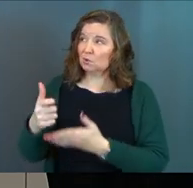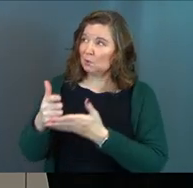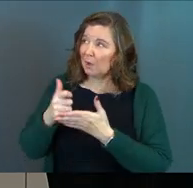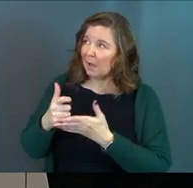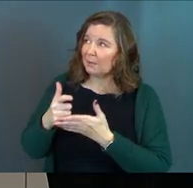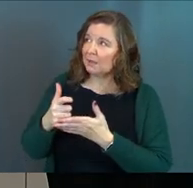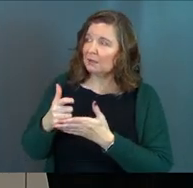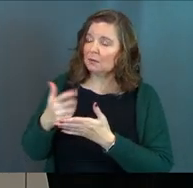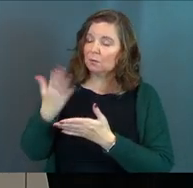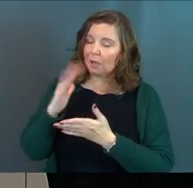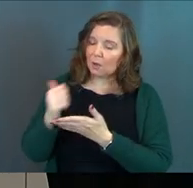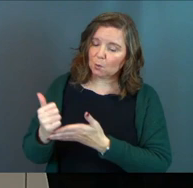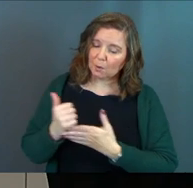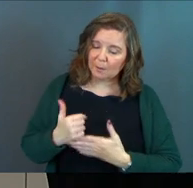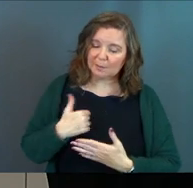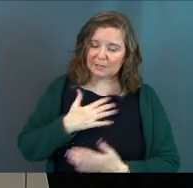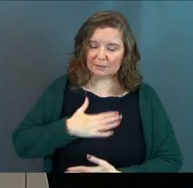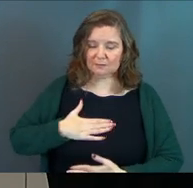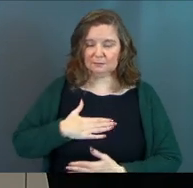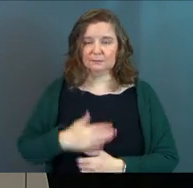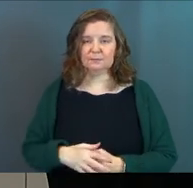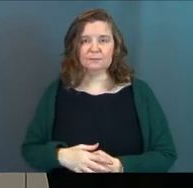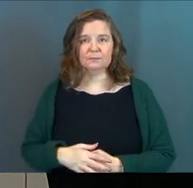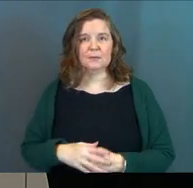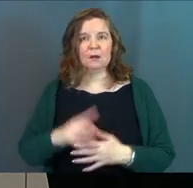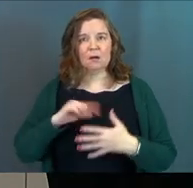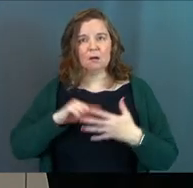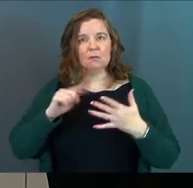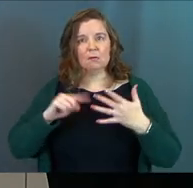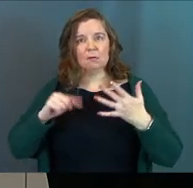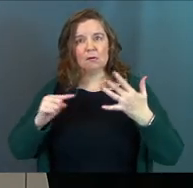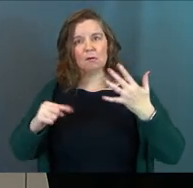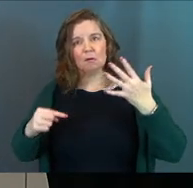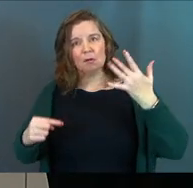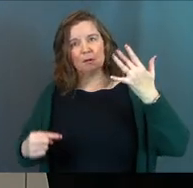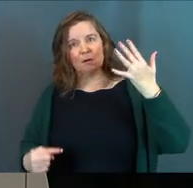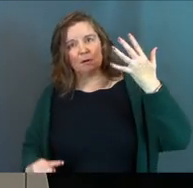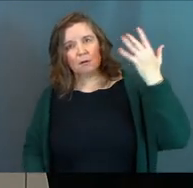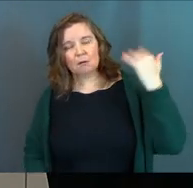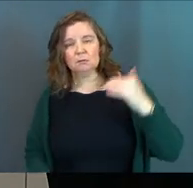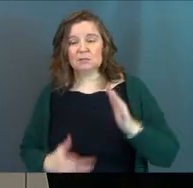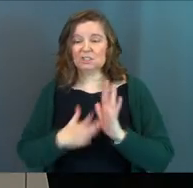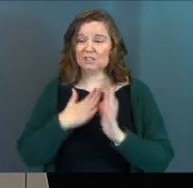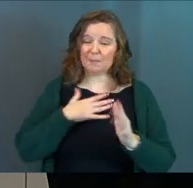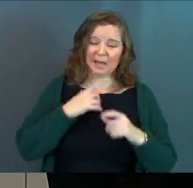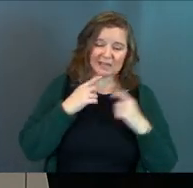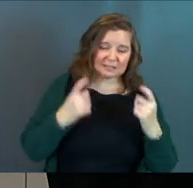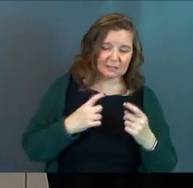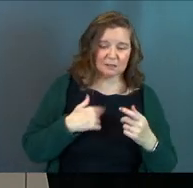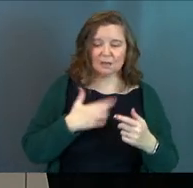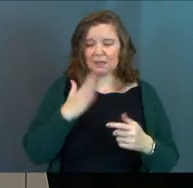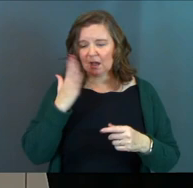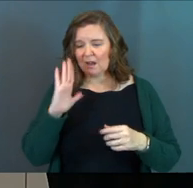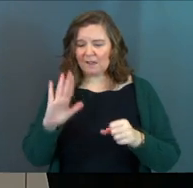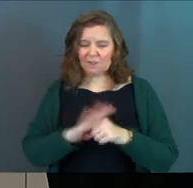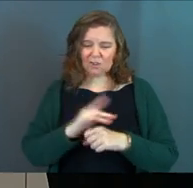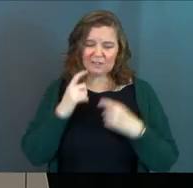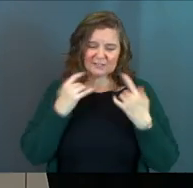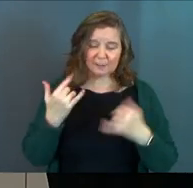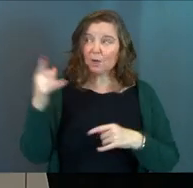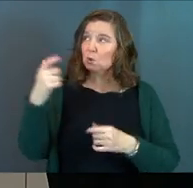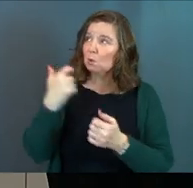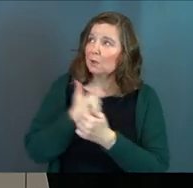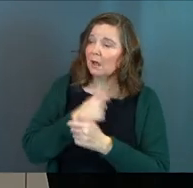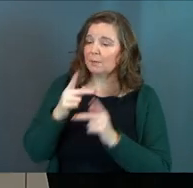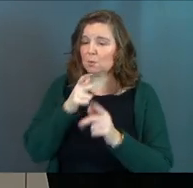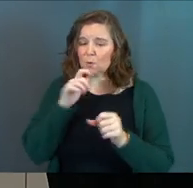help me? Would you be the kind of God who helps me? And it goes on and on and on. Jesus, here's my sin and God, I'm full of sin today. But Lord,